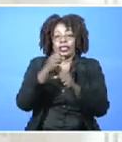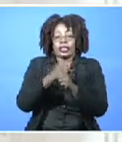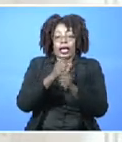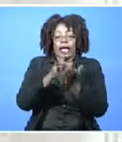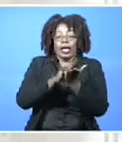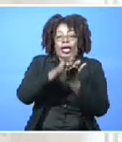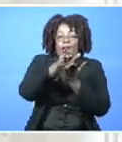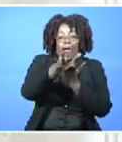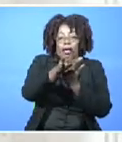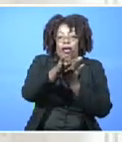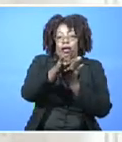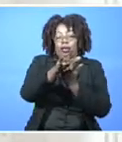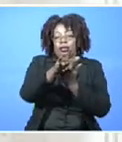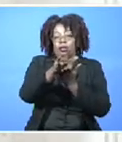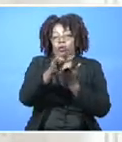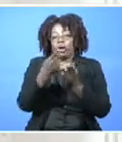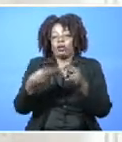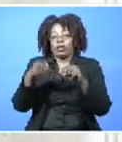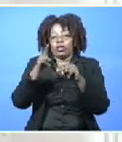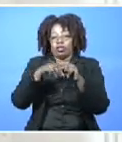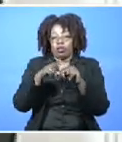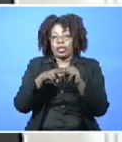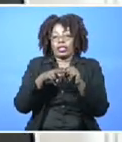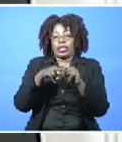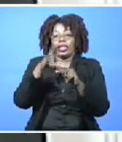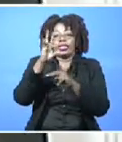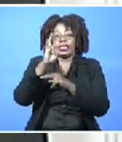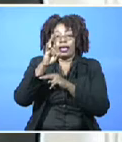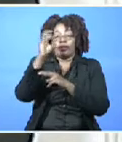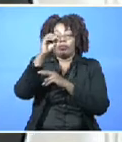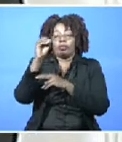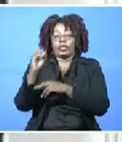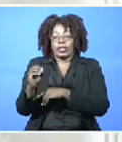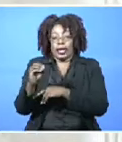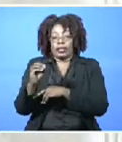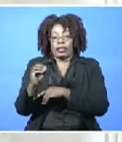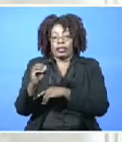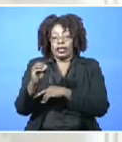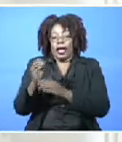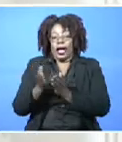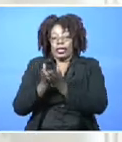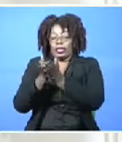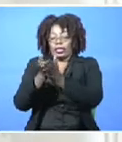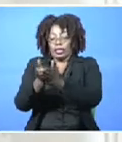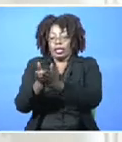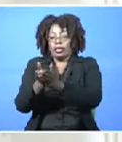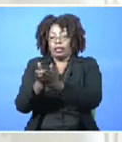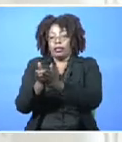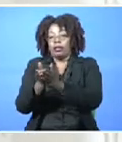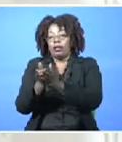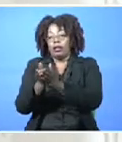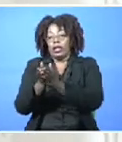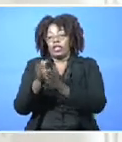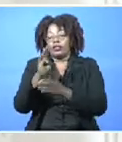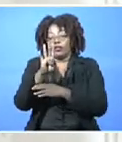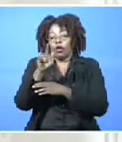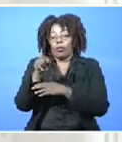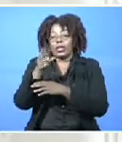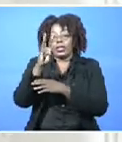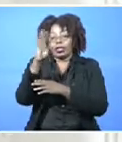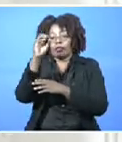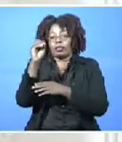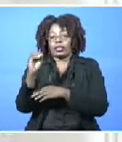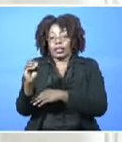air arrivals to the Bahamas were up by a whopping 7 percent and sea arrivals were up by a respectable 4.6 percent.